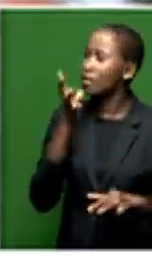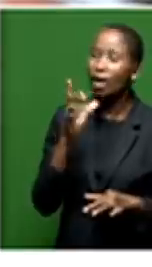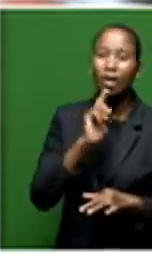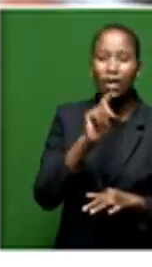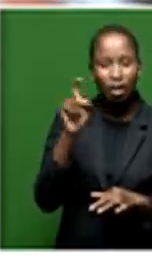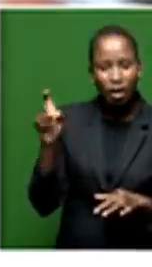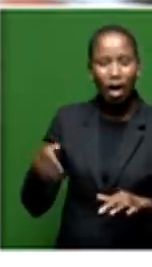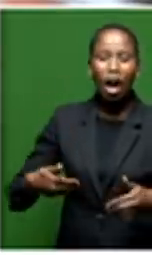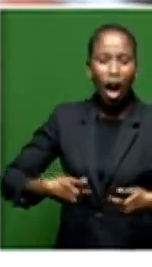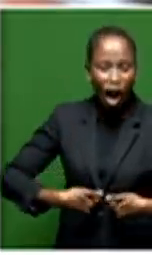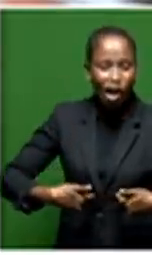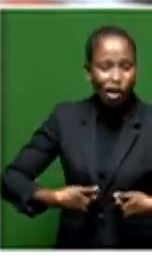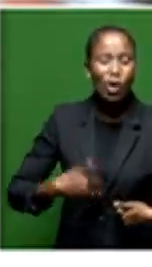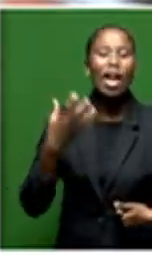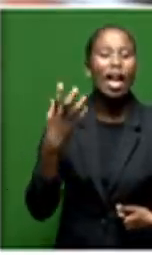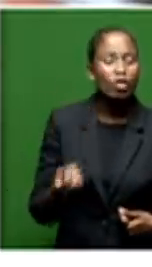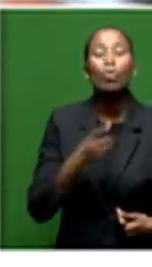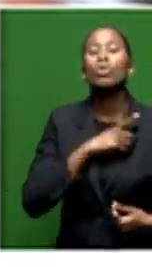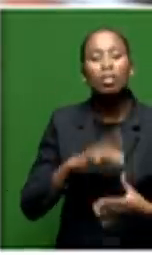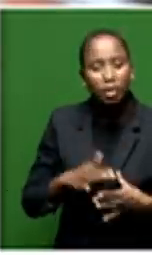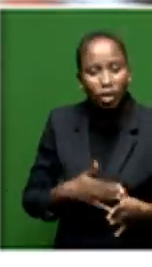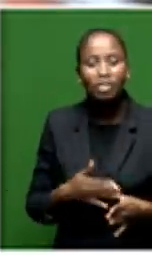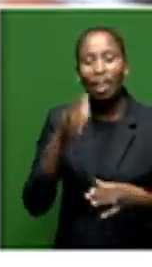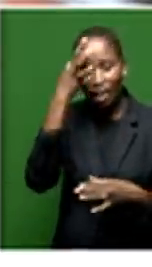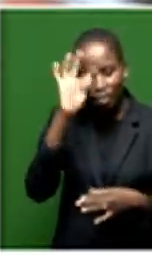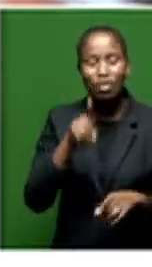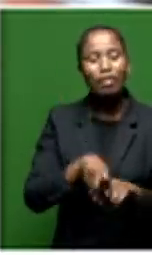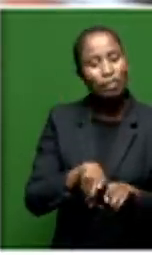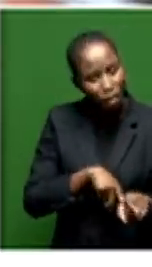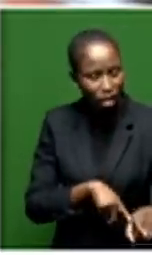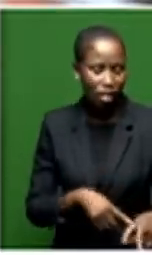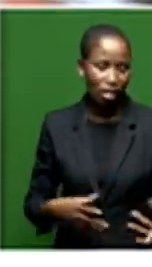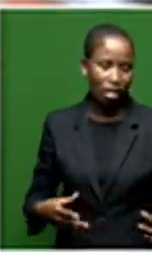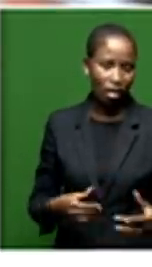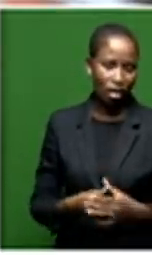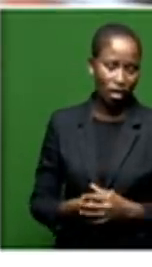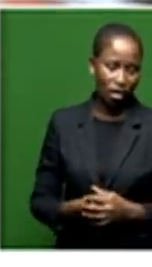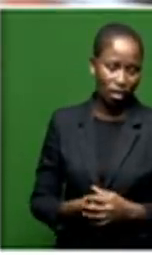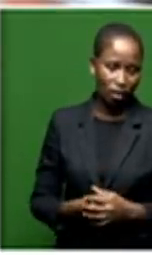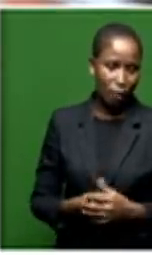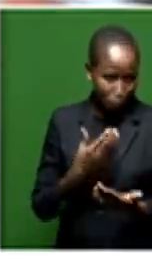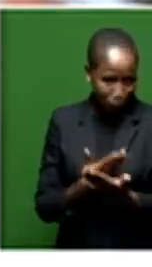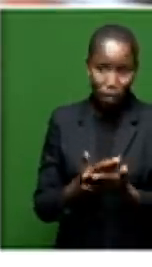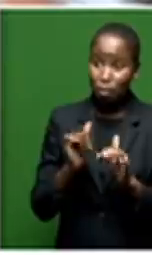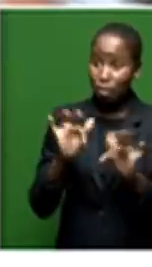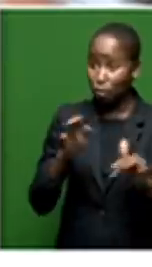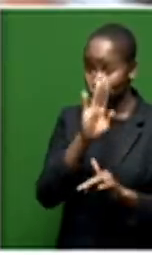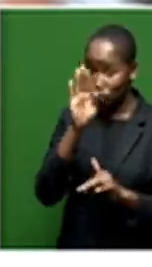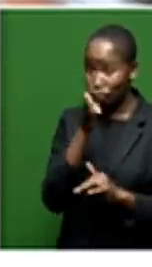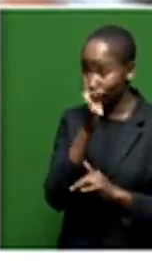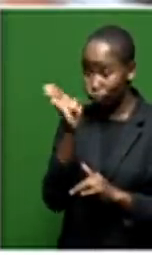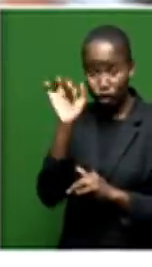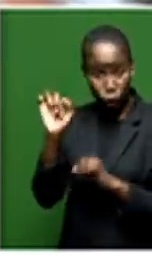people because of the failure of our government to address the needs of the people, especially